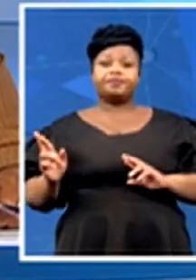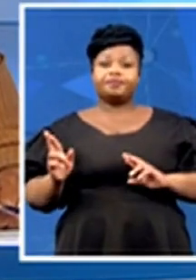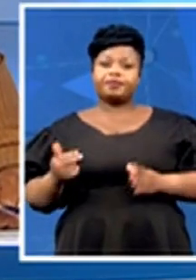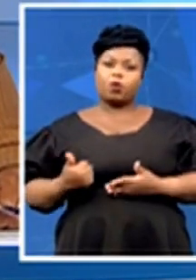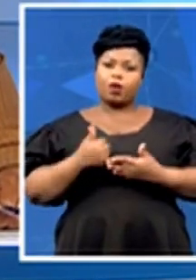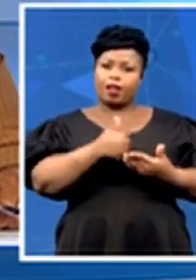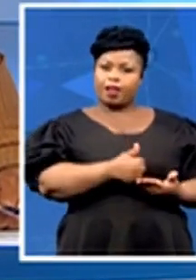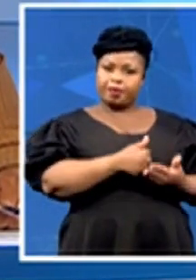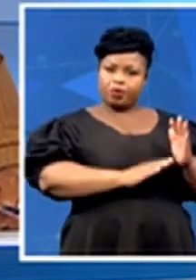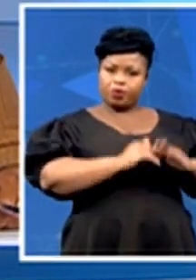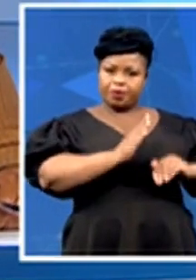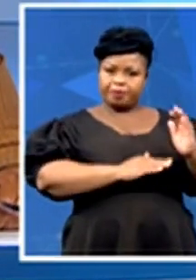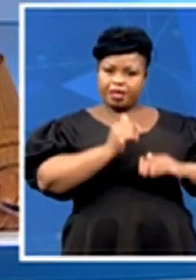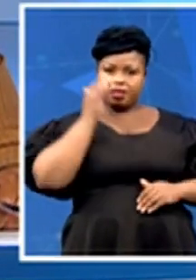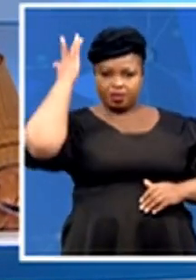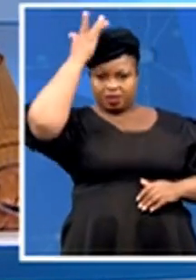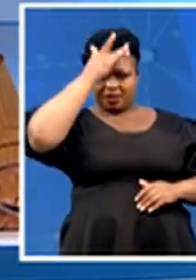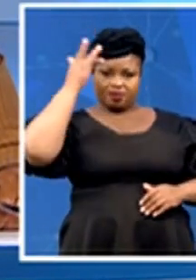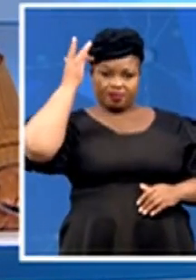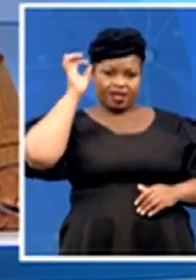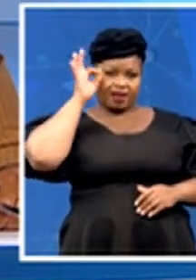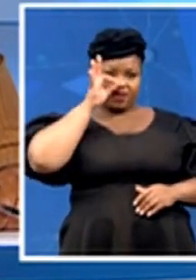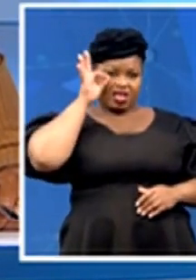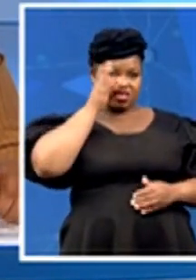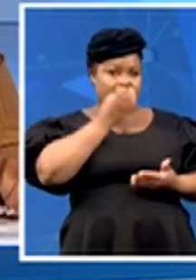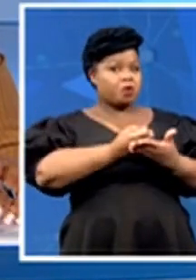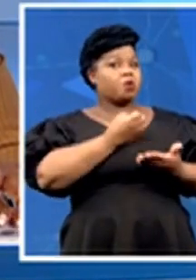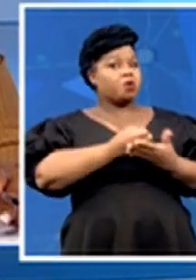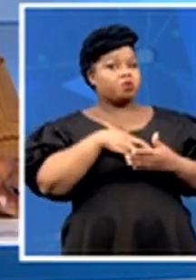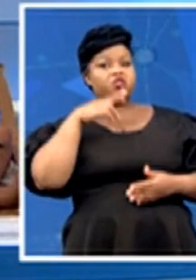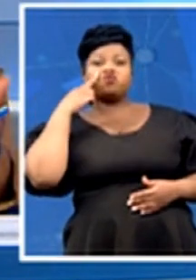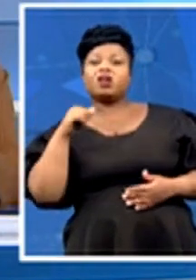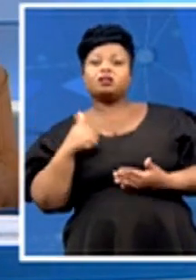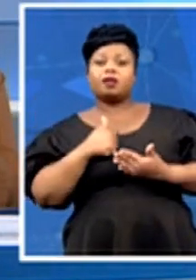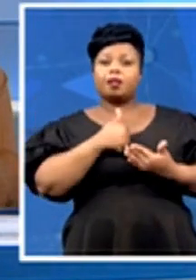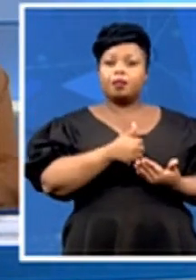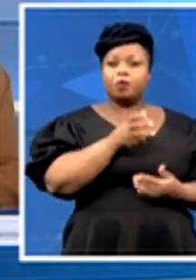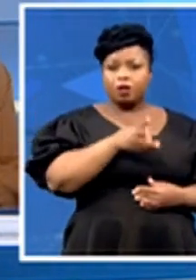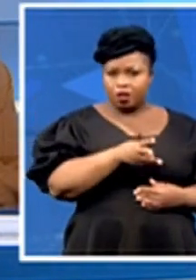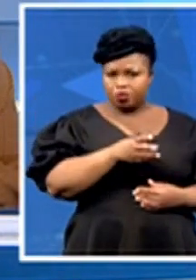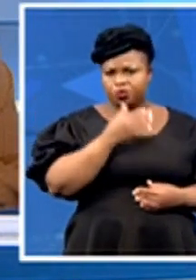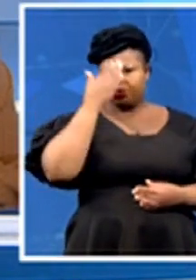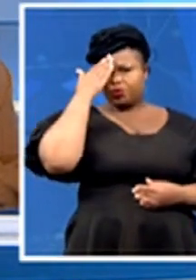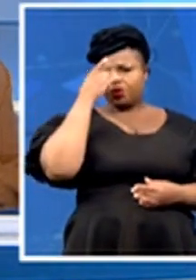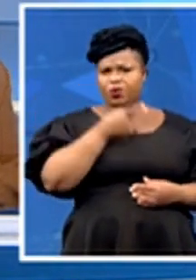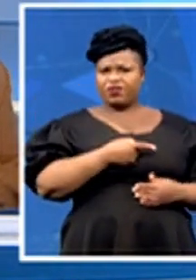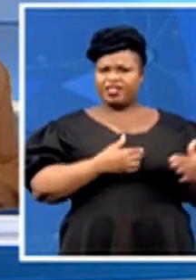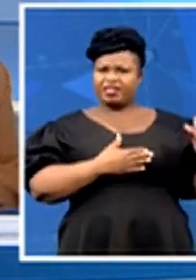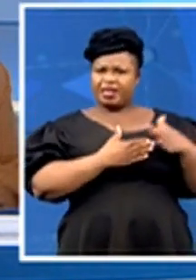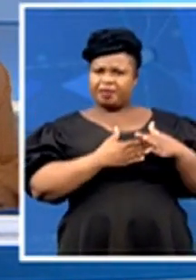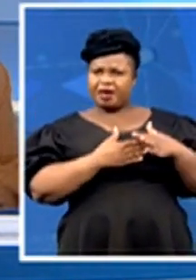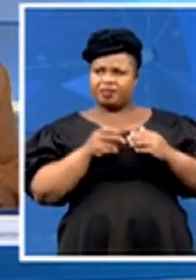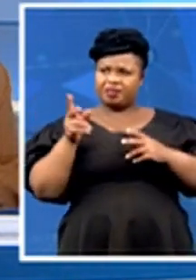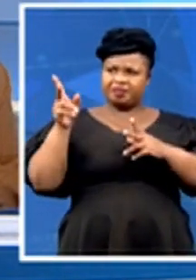do we know how the taliban has received these overtures from the russian